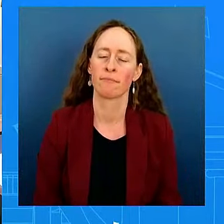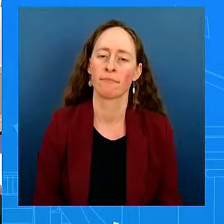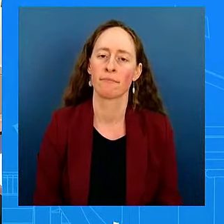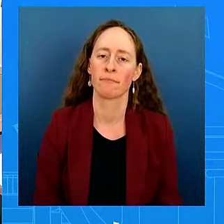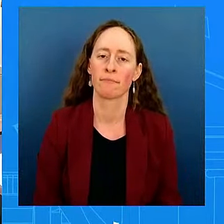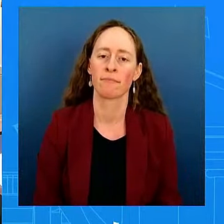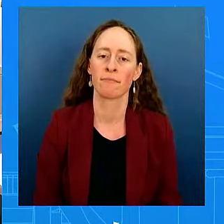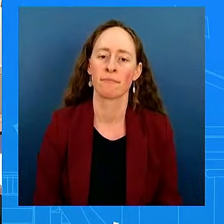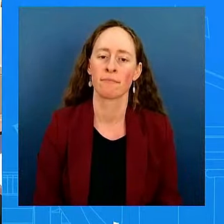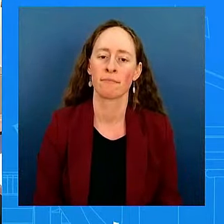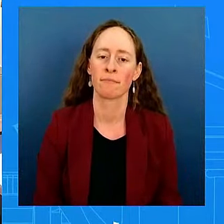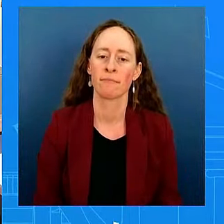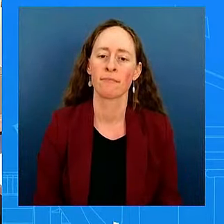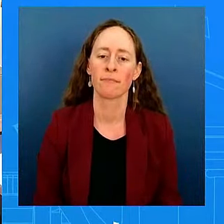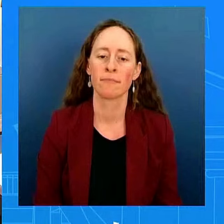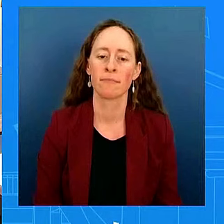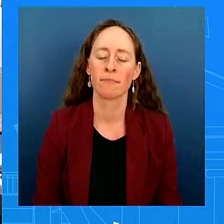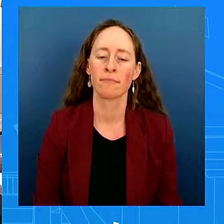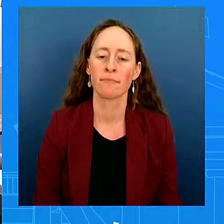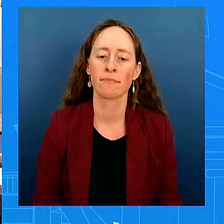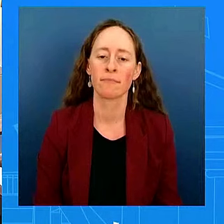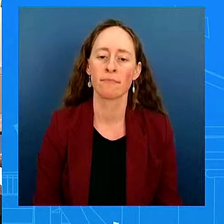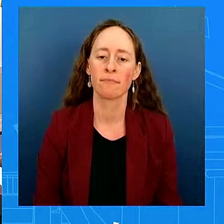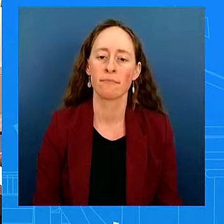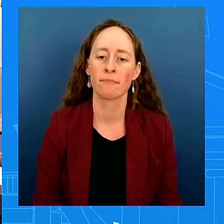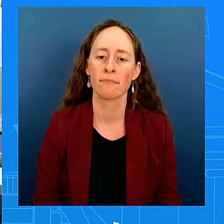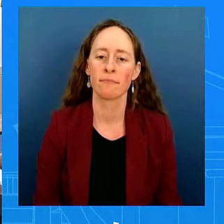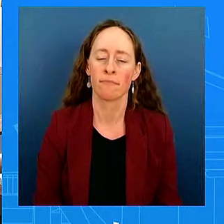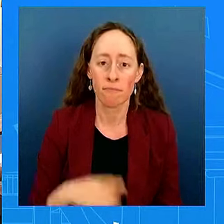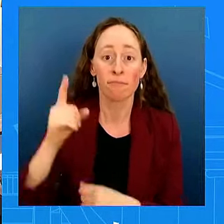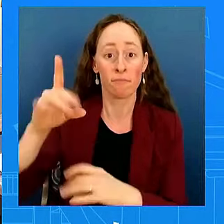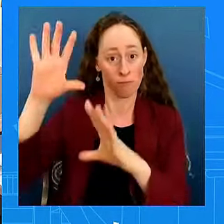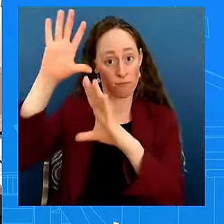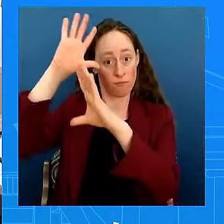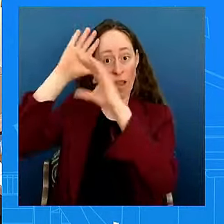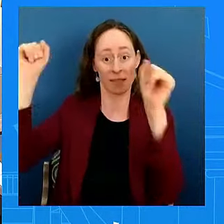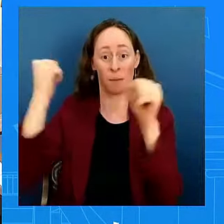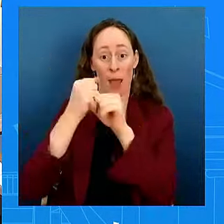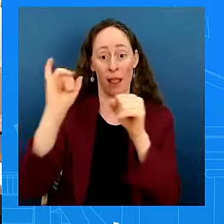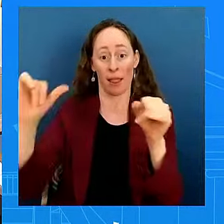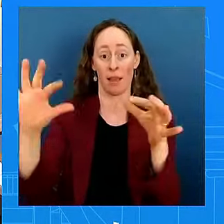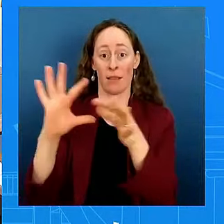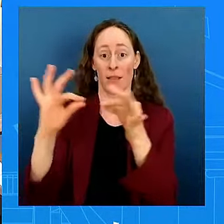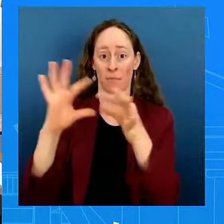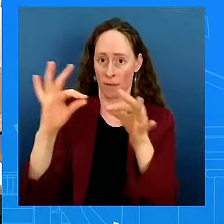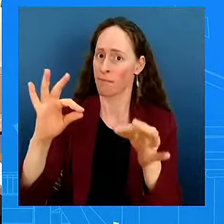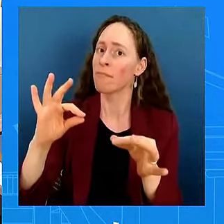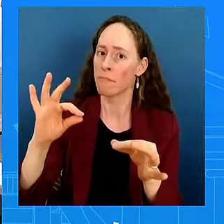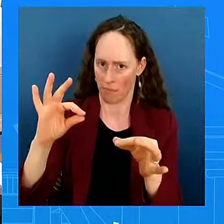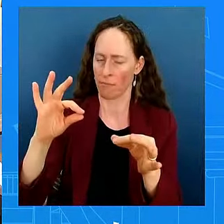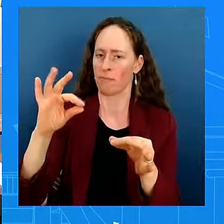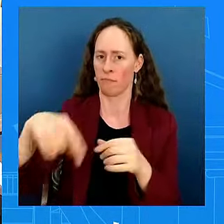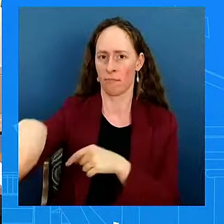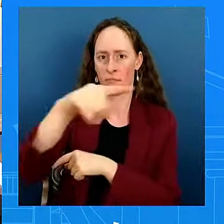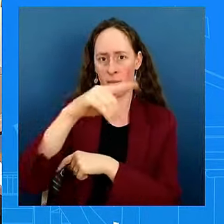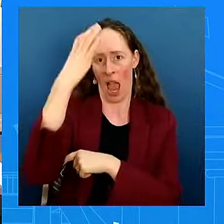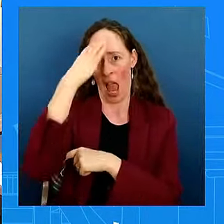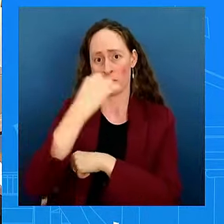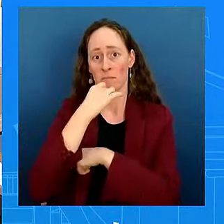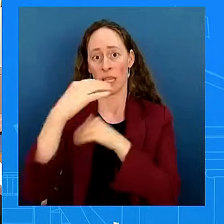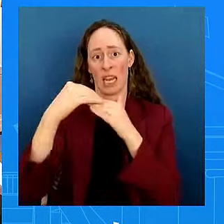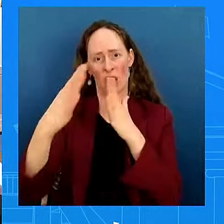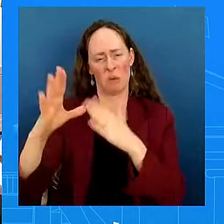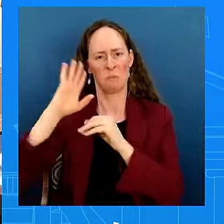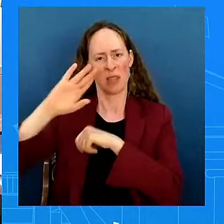the weekend saying that Hamas leaders will pay for their crimes. Are you making a specific reference to actions the U.S. is